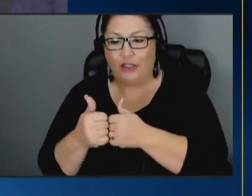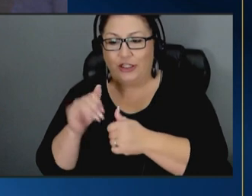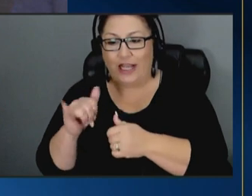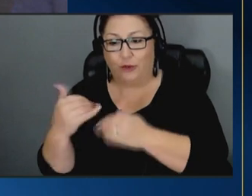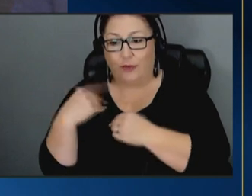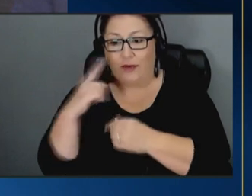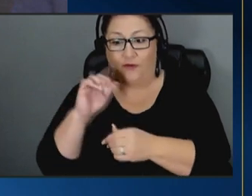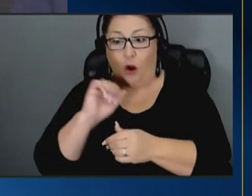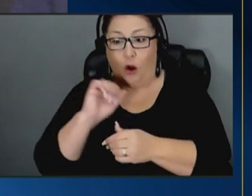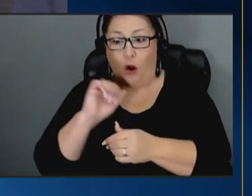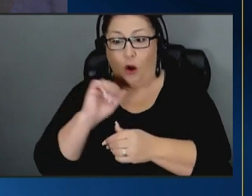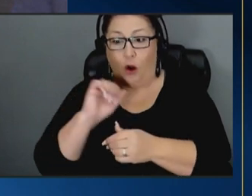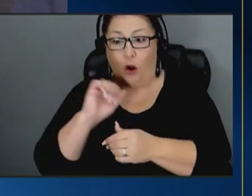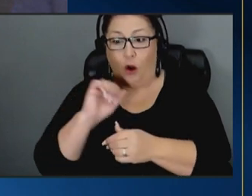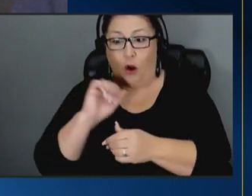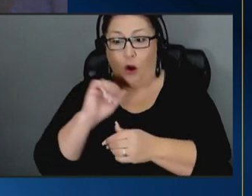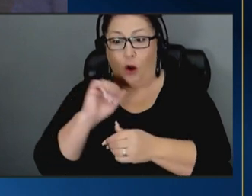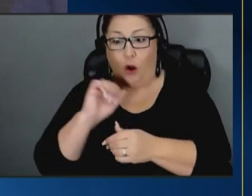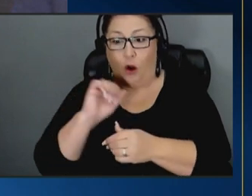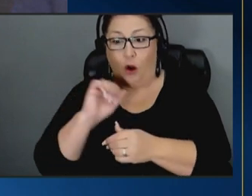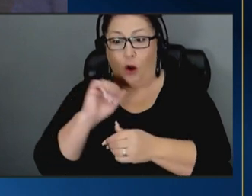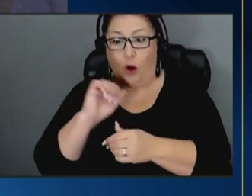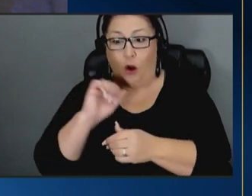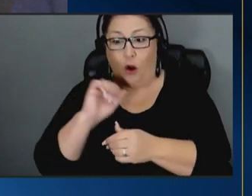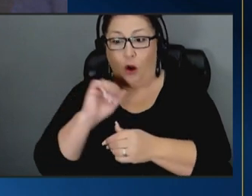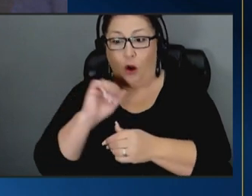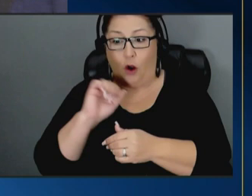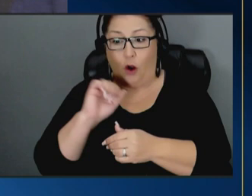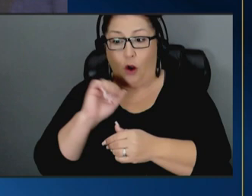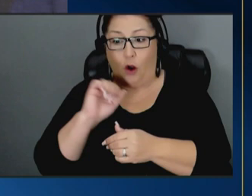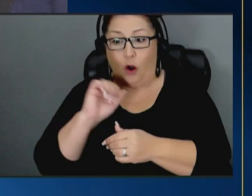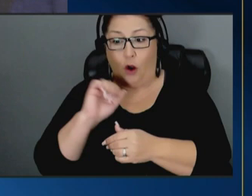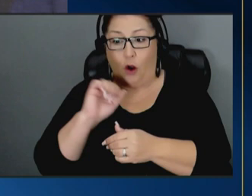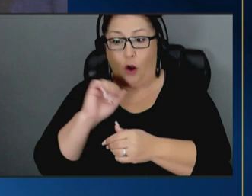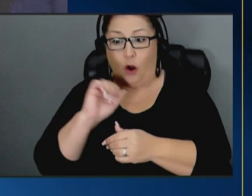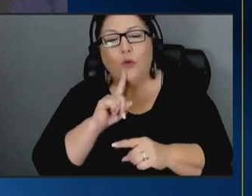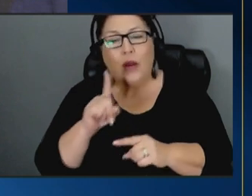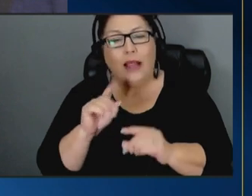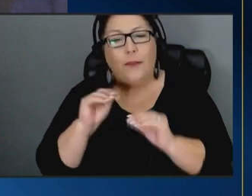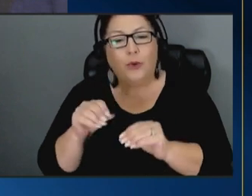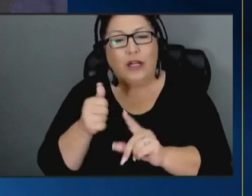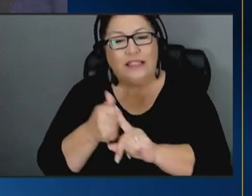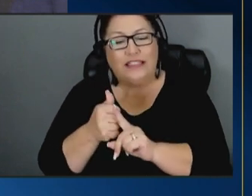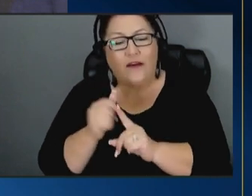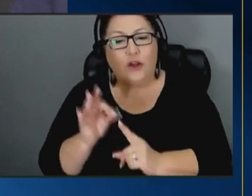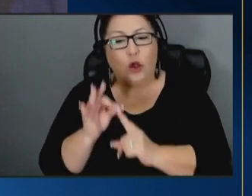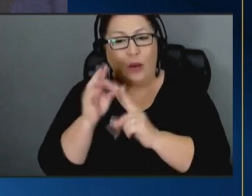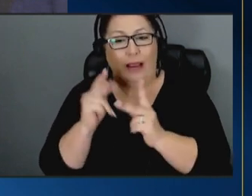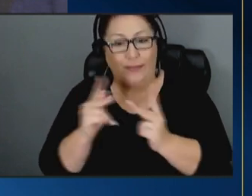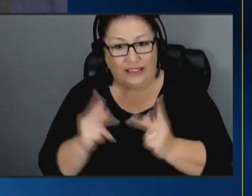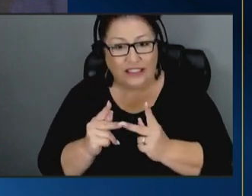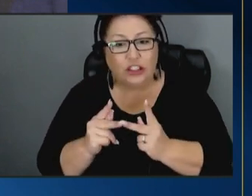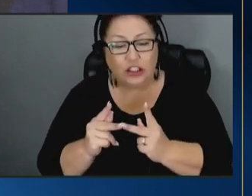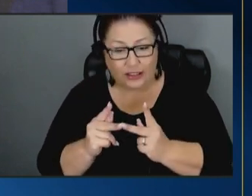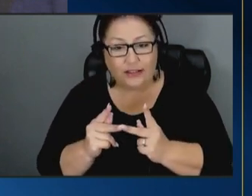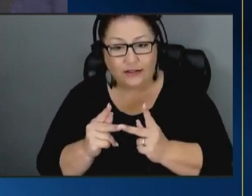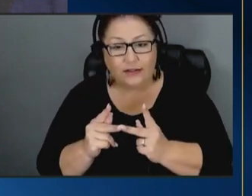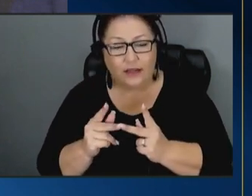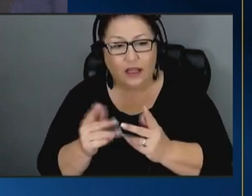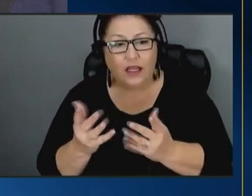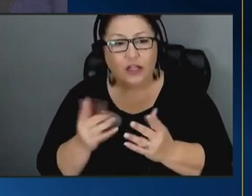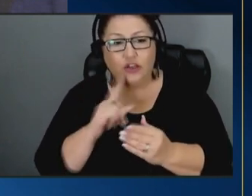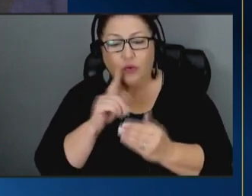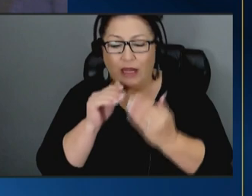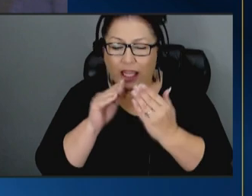things that might happen to kids and families but really put itself in a unique position to address